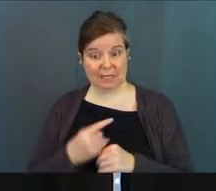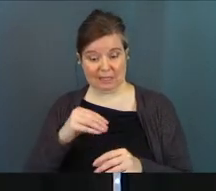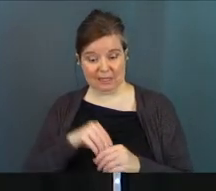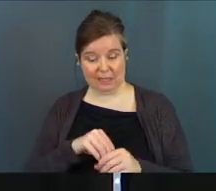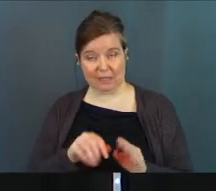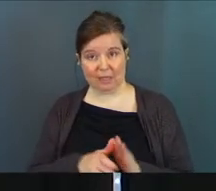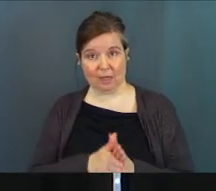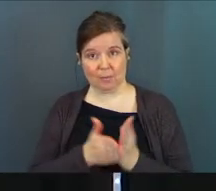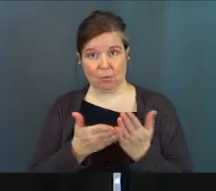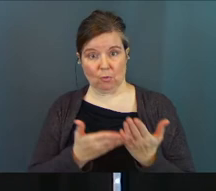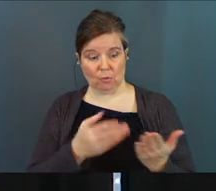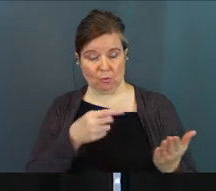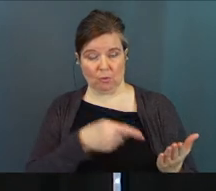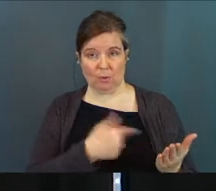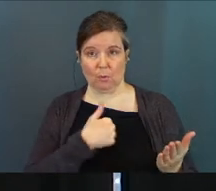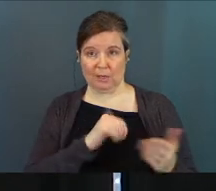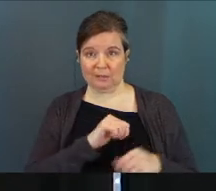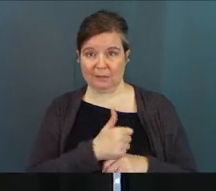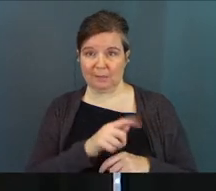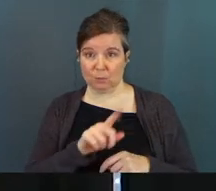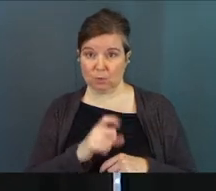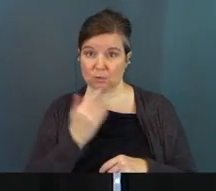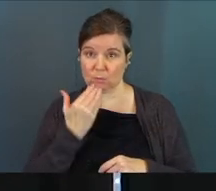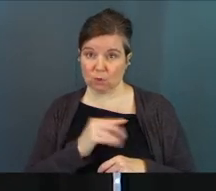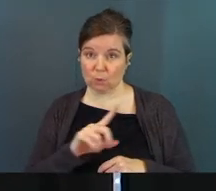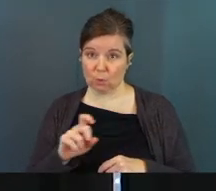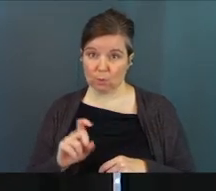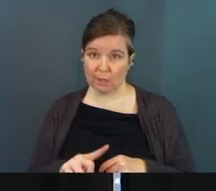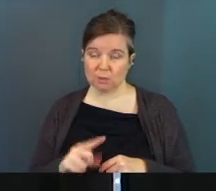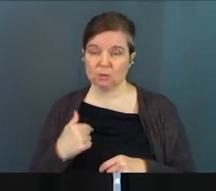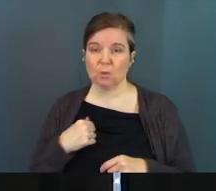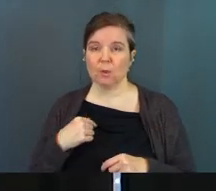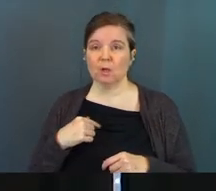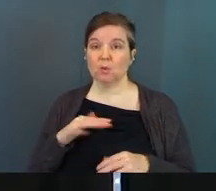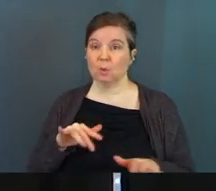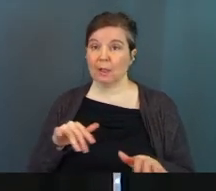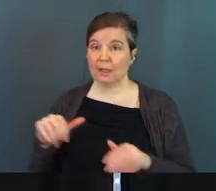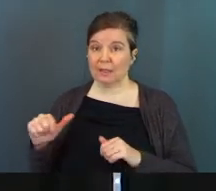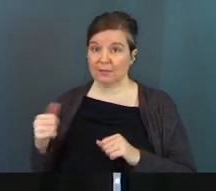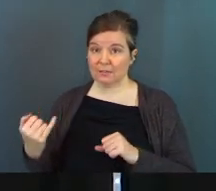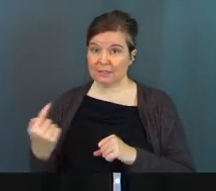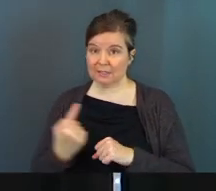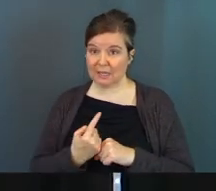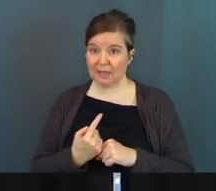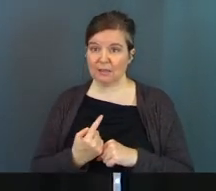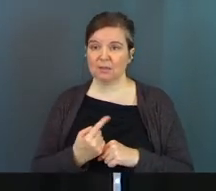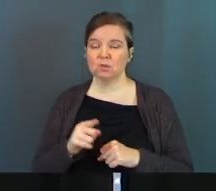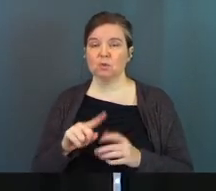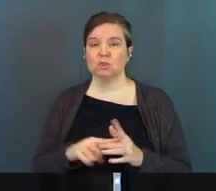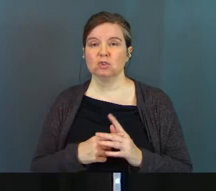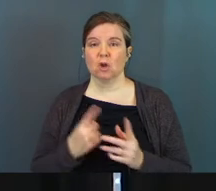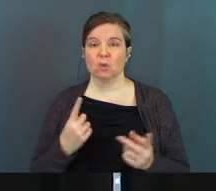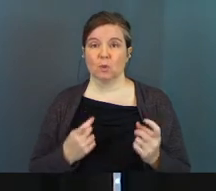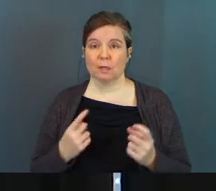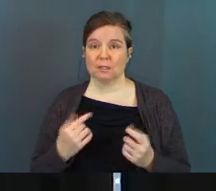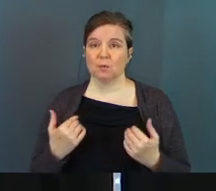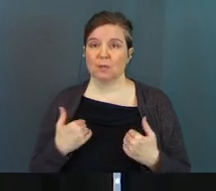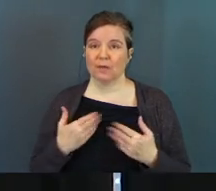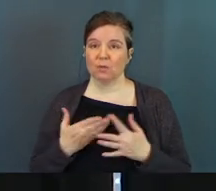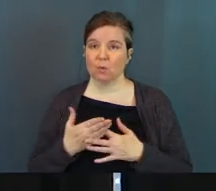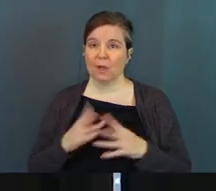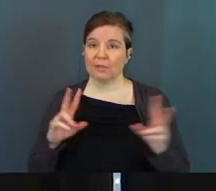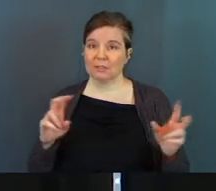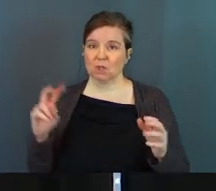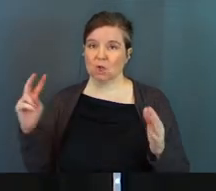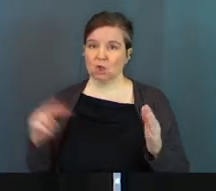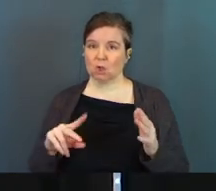we've put together some questions, some really good questions, so that when you leave today, you can start these questions. And we'll have them throughout